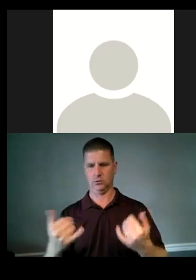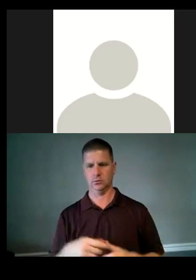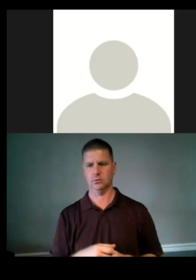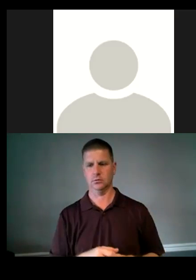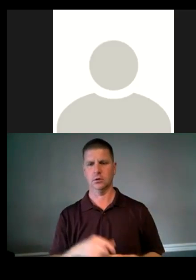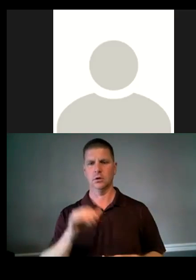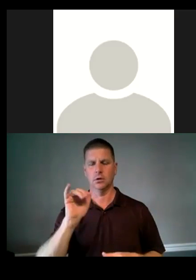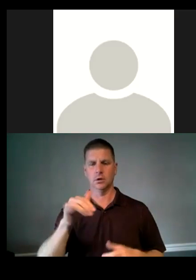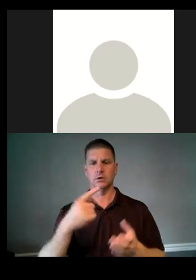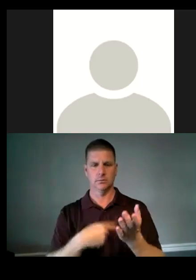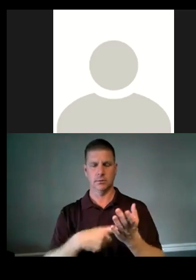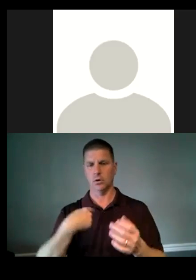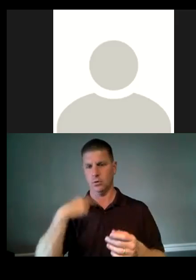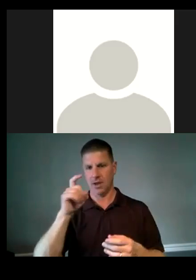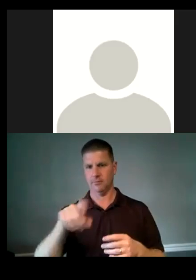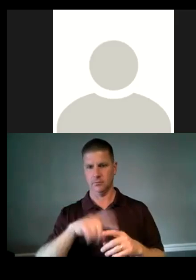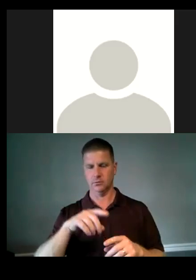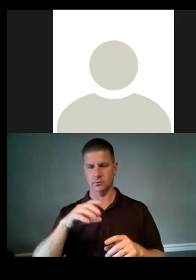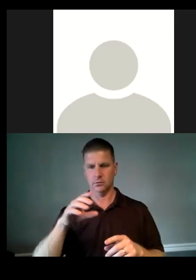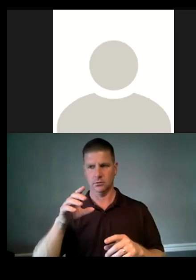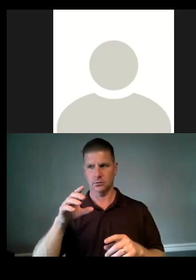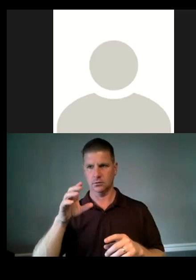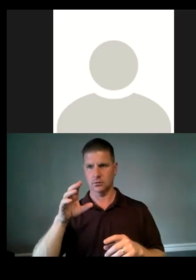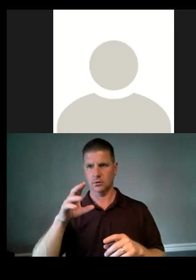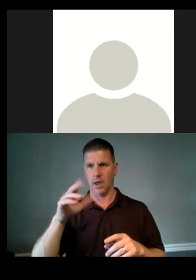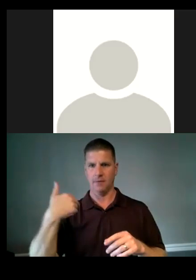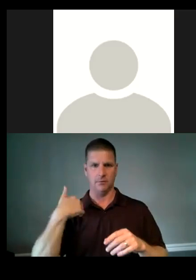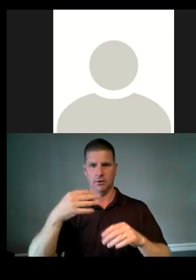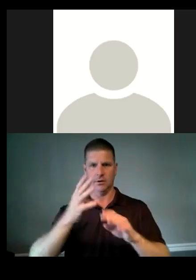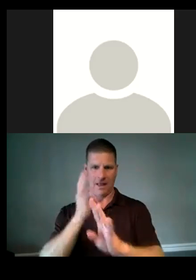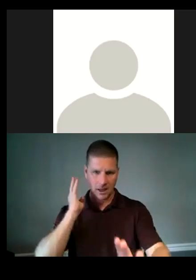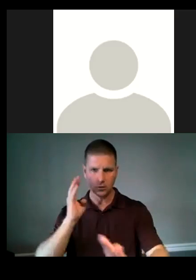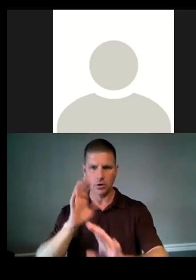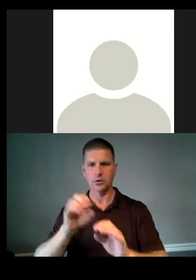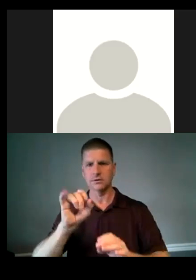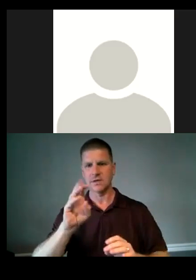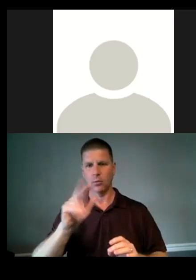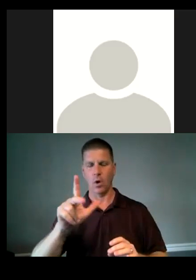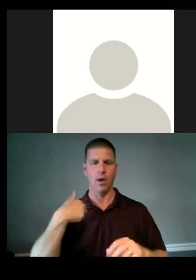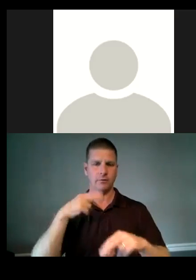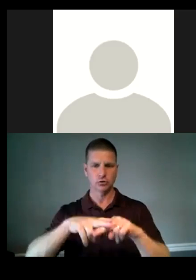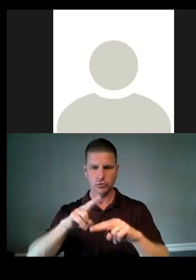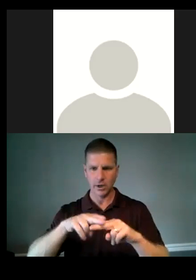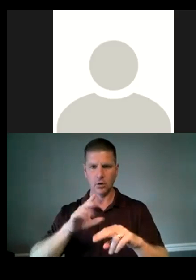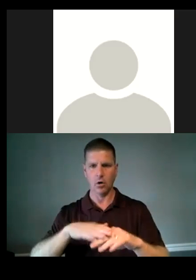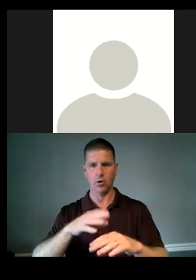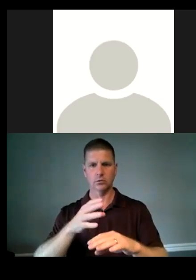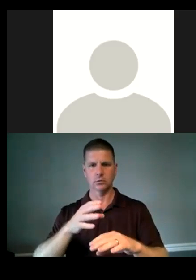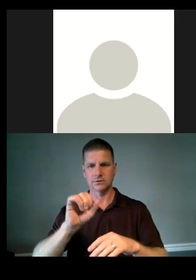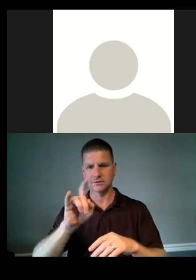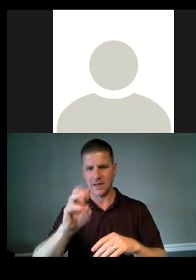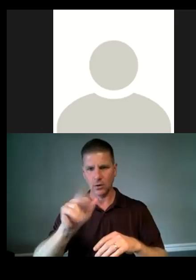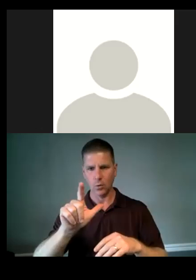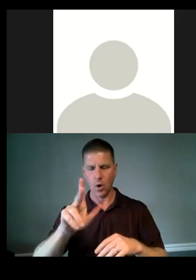sometimes we have to see clients on the sidewalk. We have to put chairs on the sidewalk to attain, cases